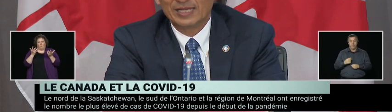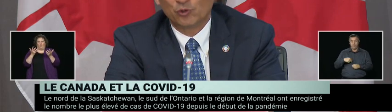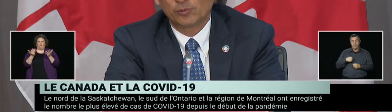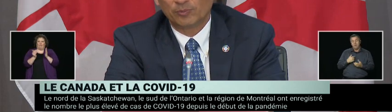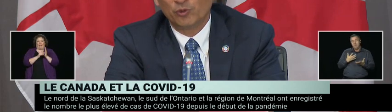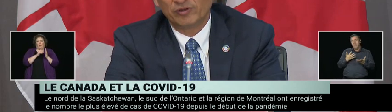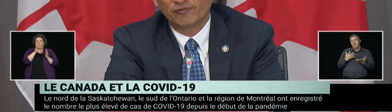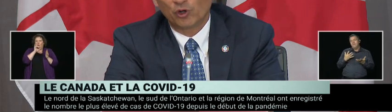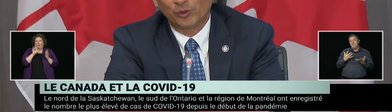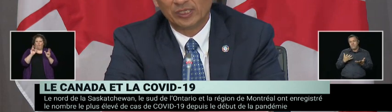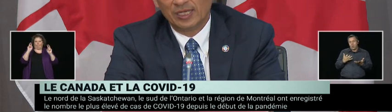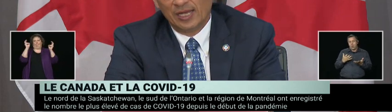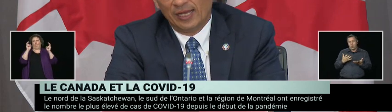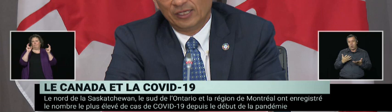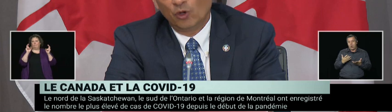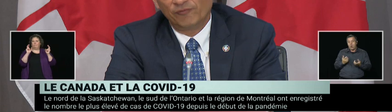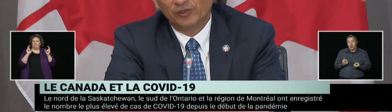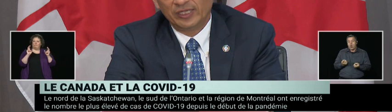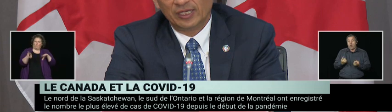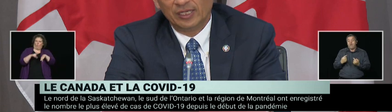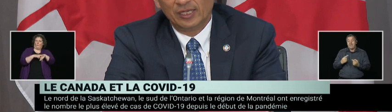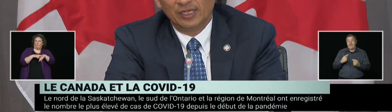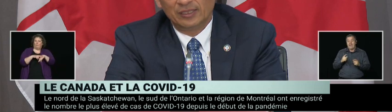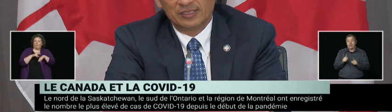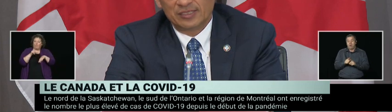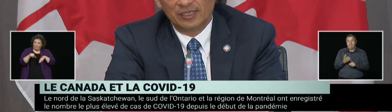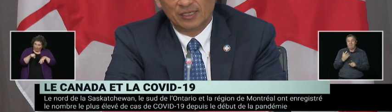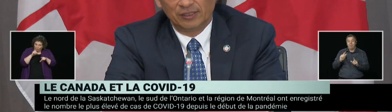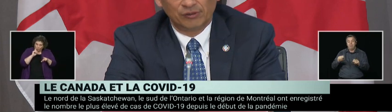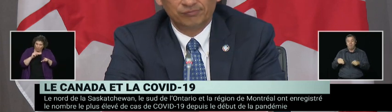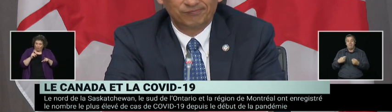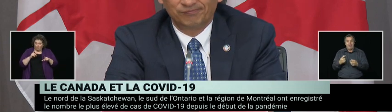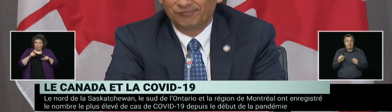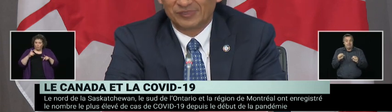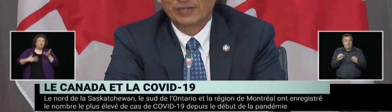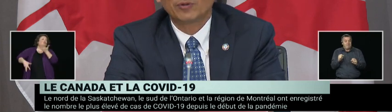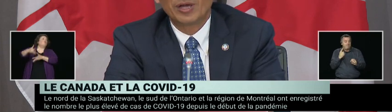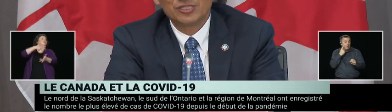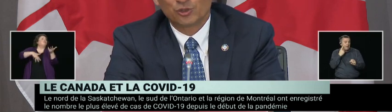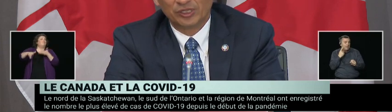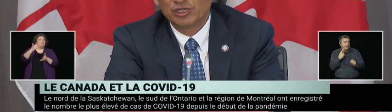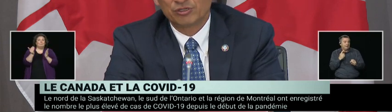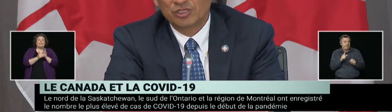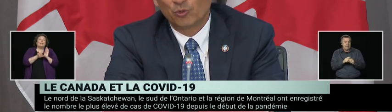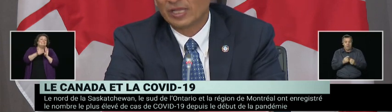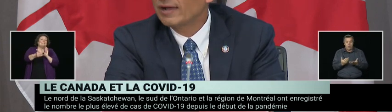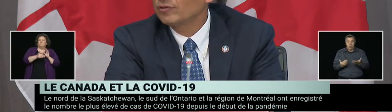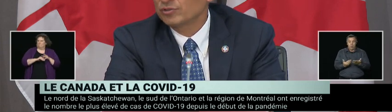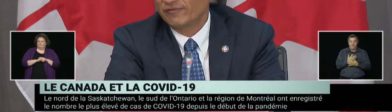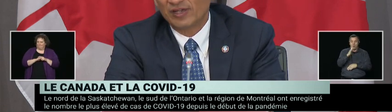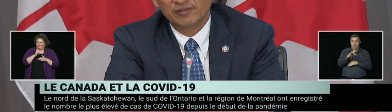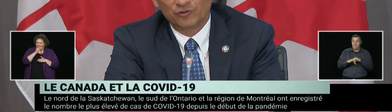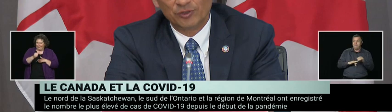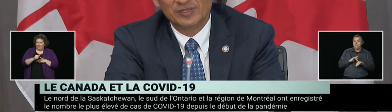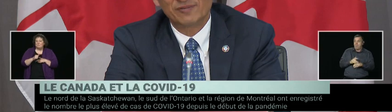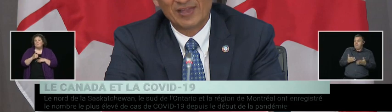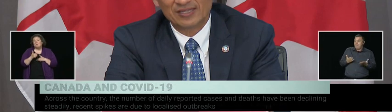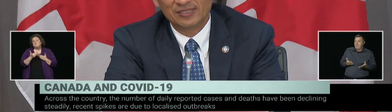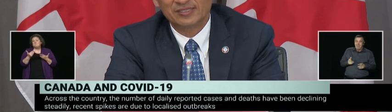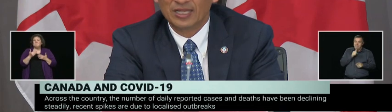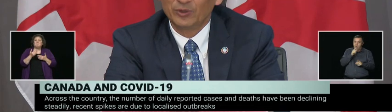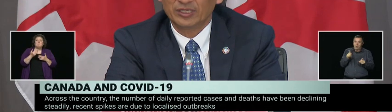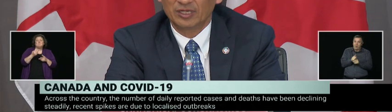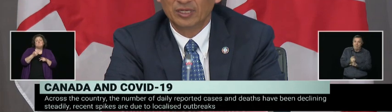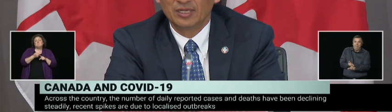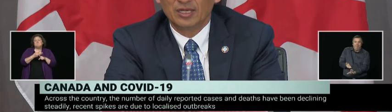the same normal moving forward. And then hopefully in, let's say, you know, several months or a year or so, we'll have those effective treatments and